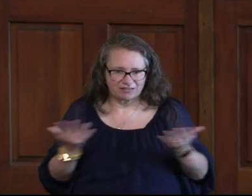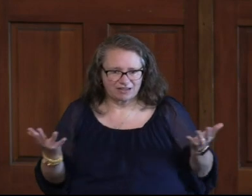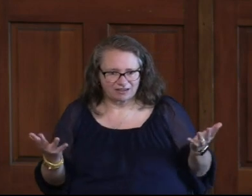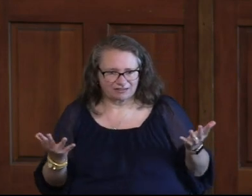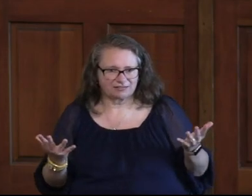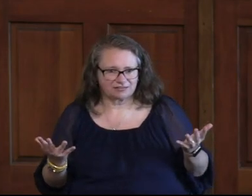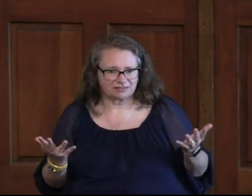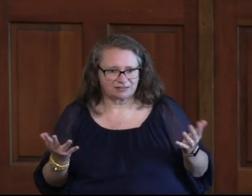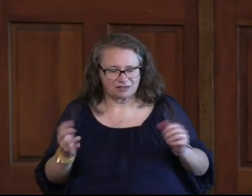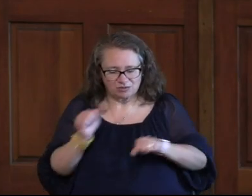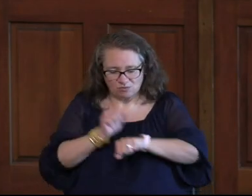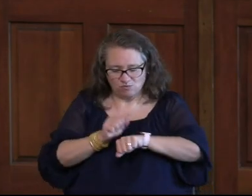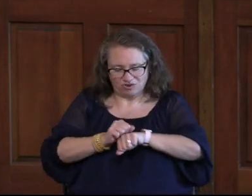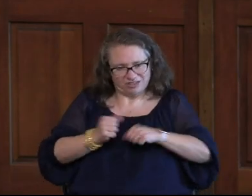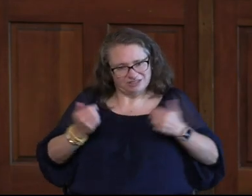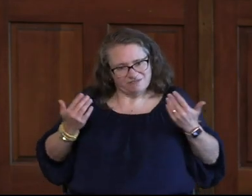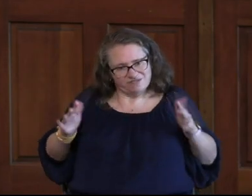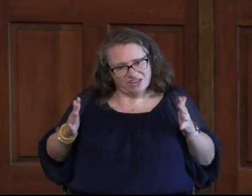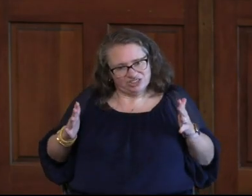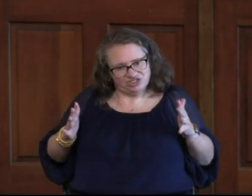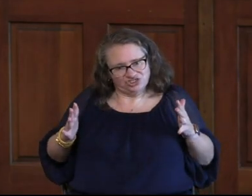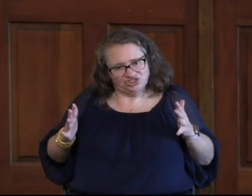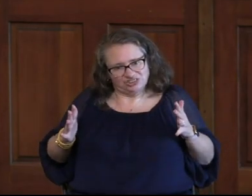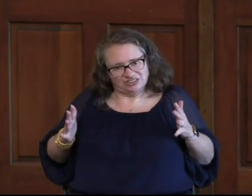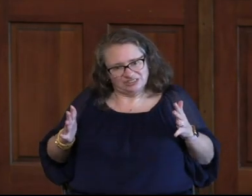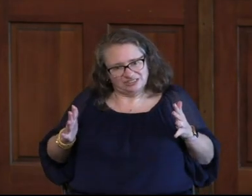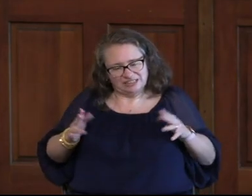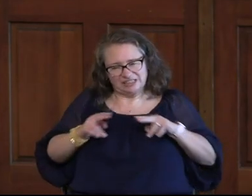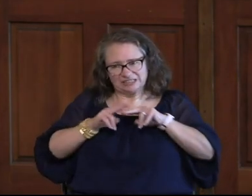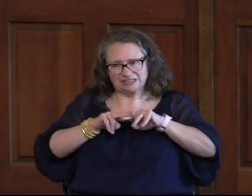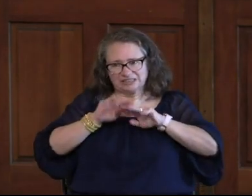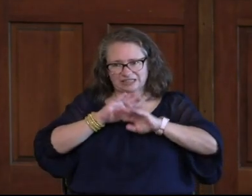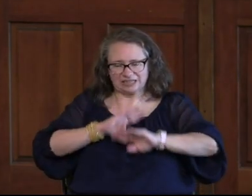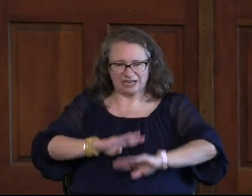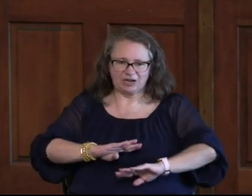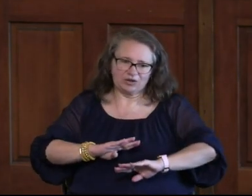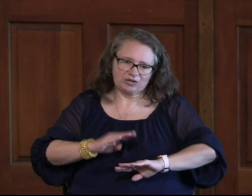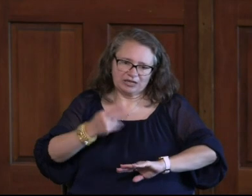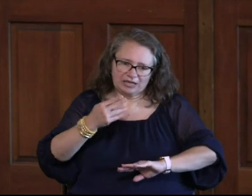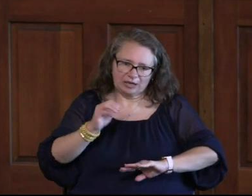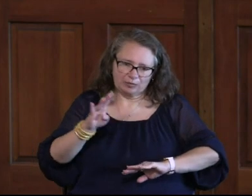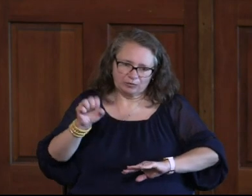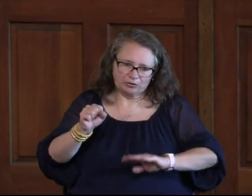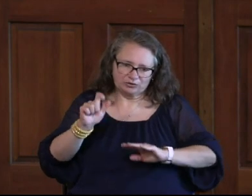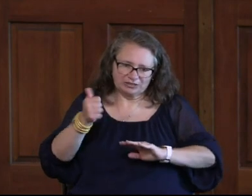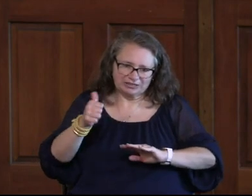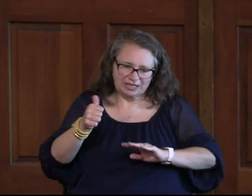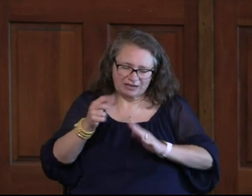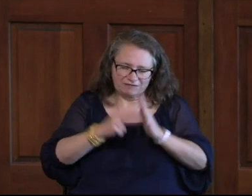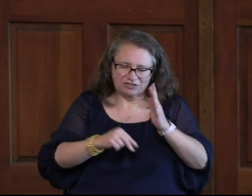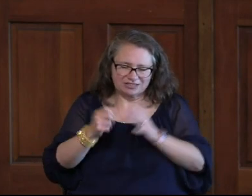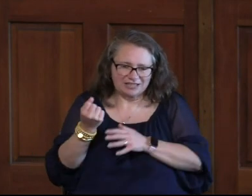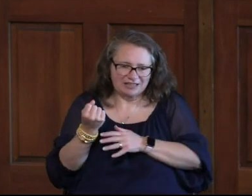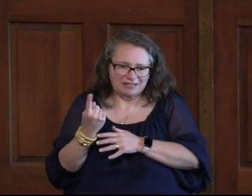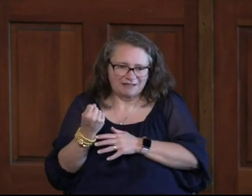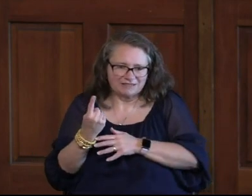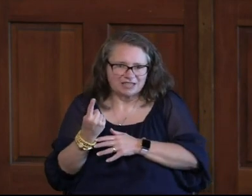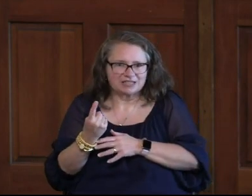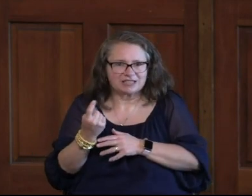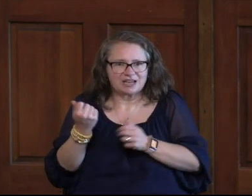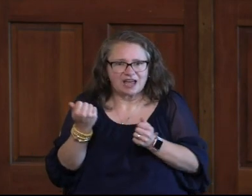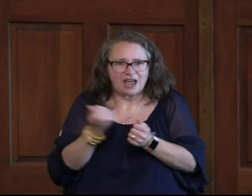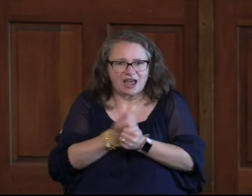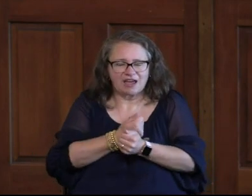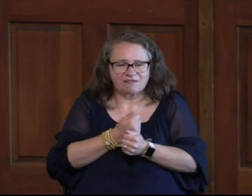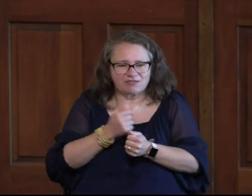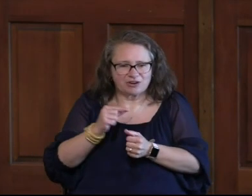The Work Is Done It Is Finished He Sat Down Hebrews 10 Verse 11 And Every